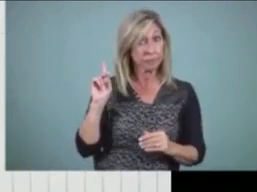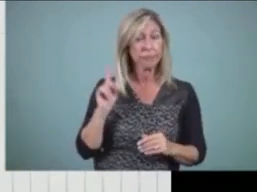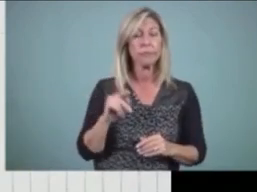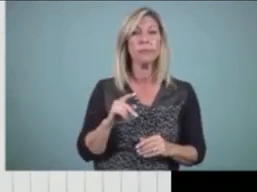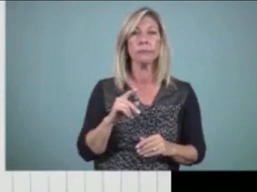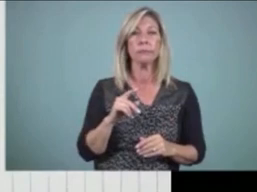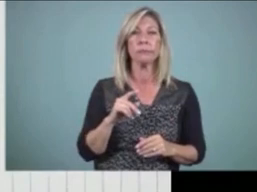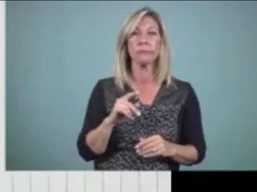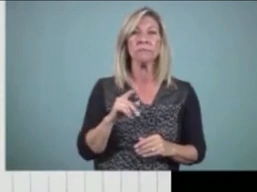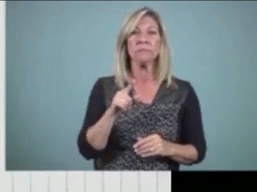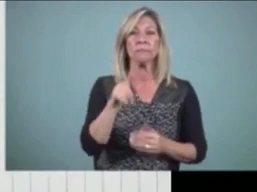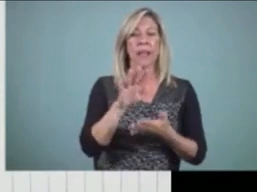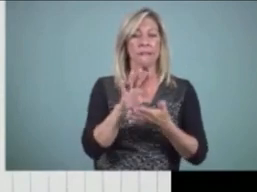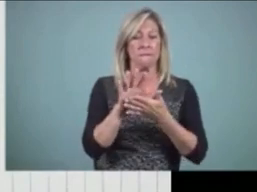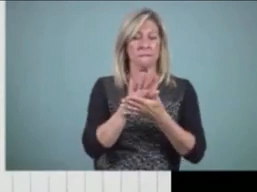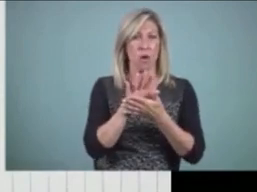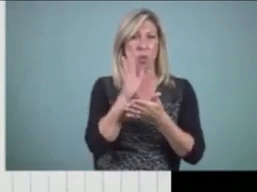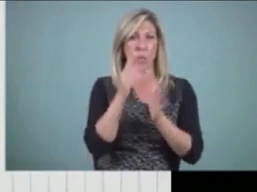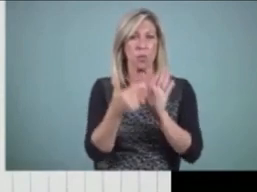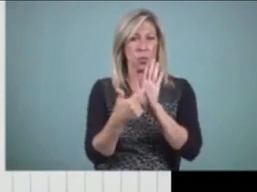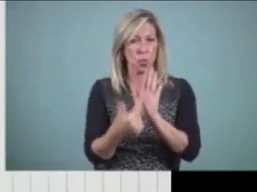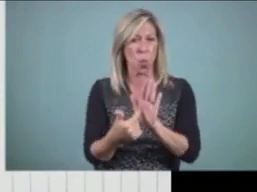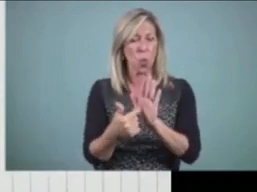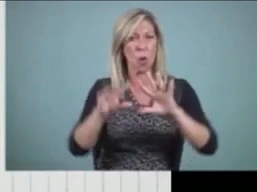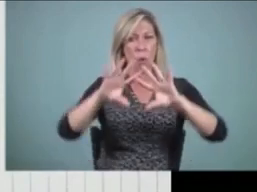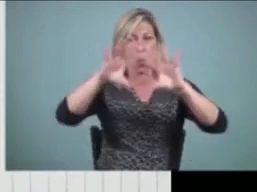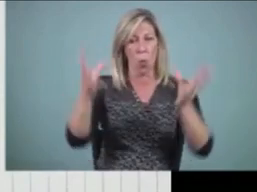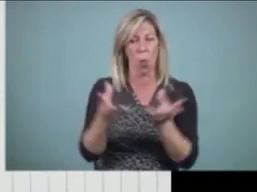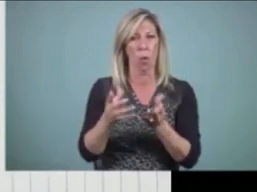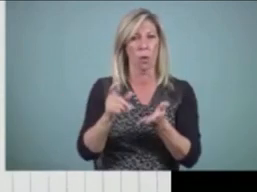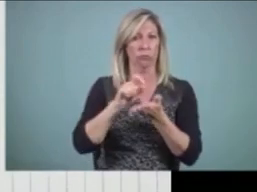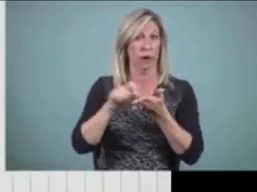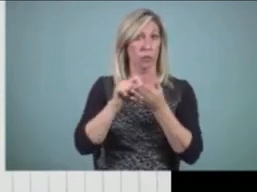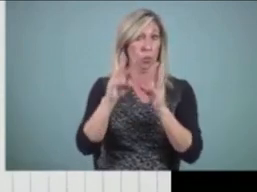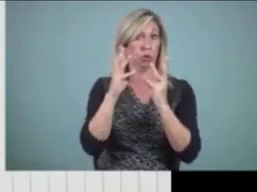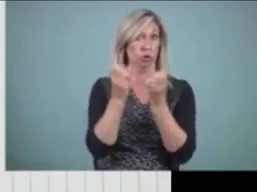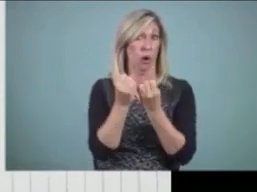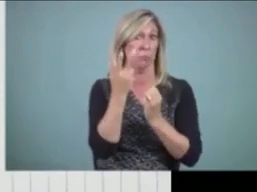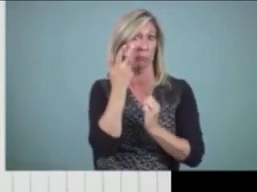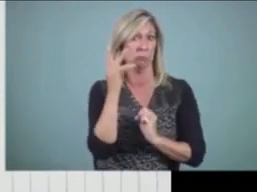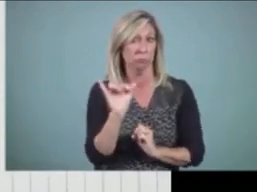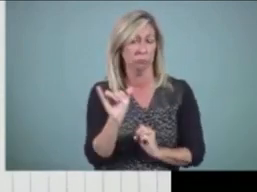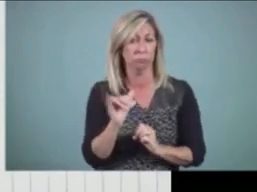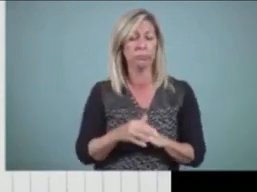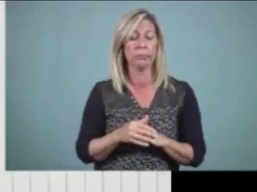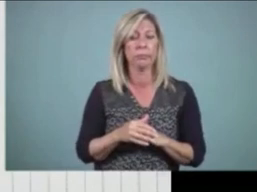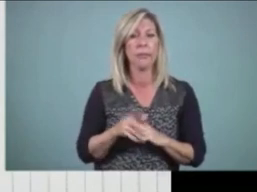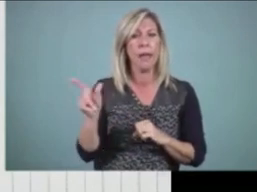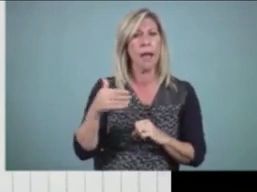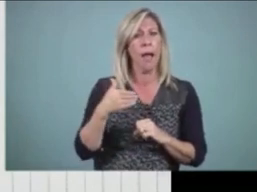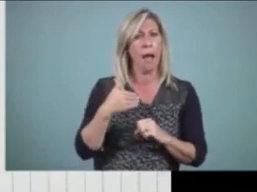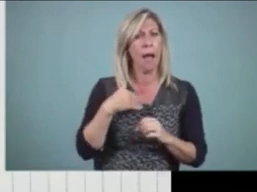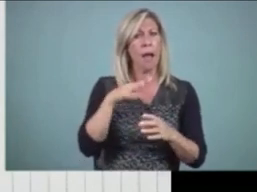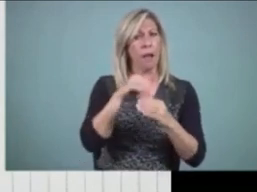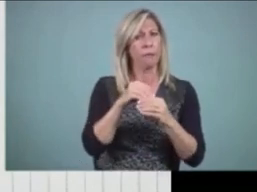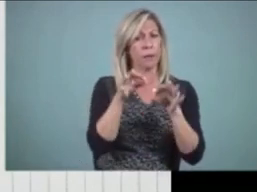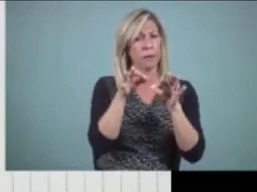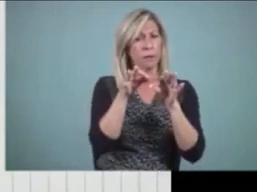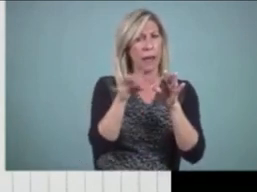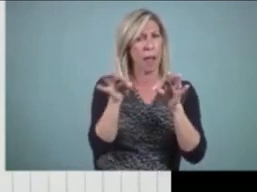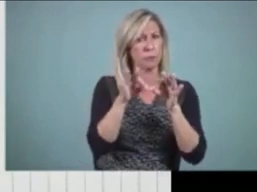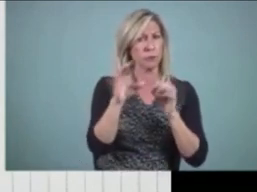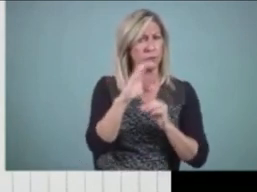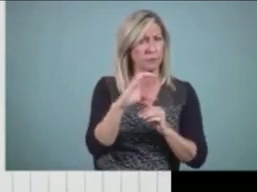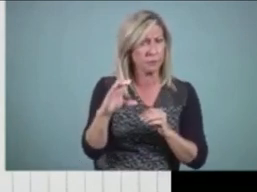kind of what writer's workshop looked like. It's captioned a few places the captions aren't, they might be slightly